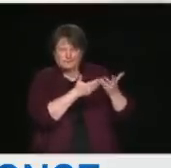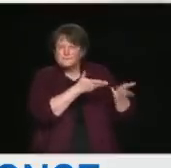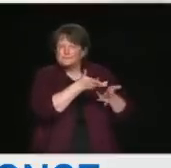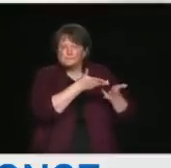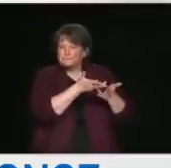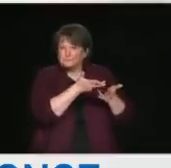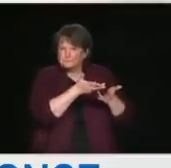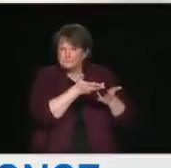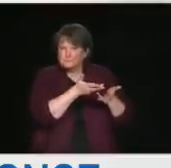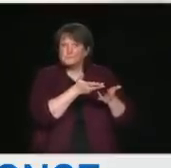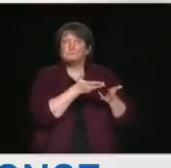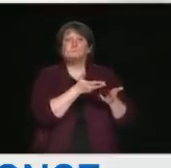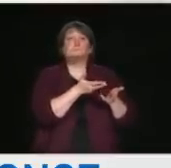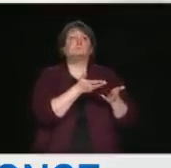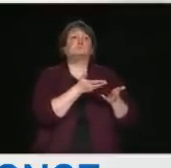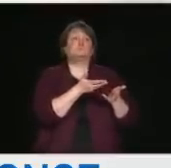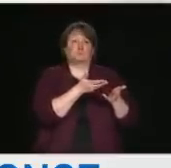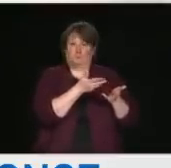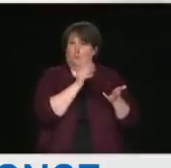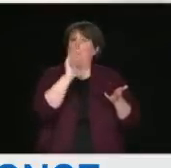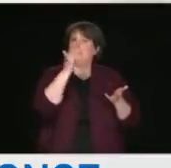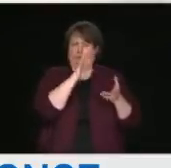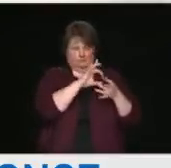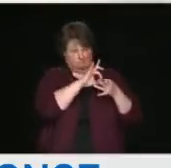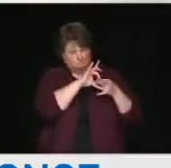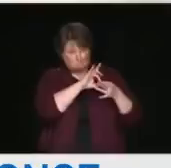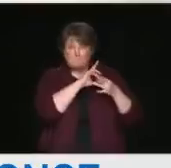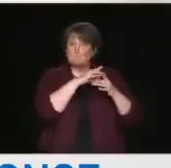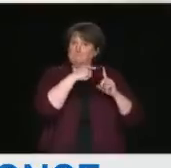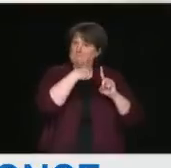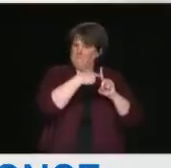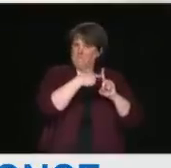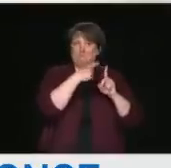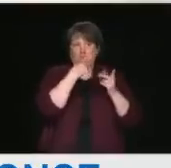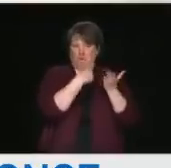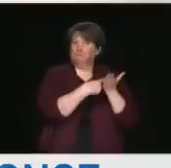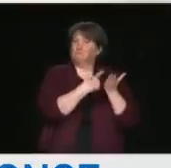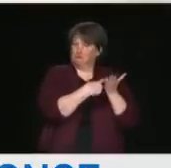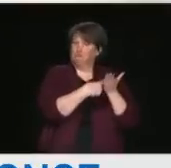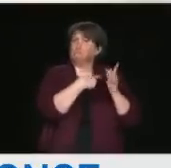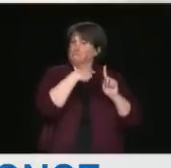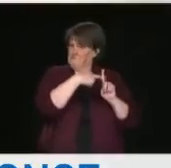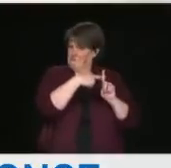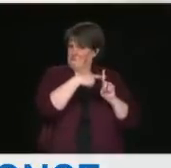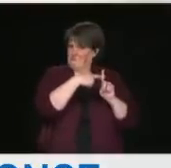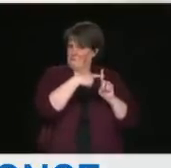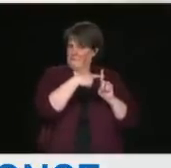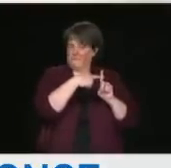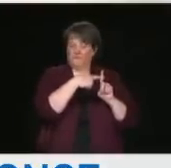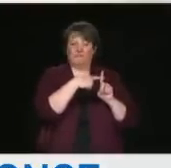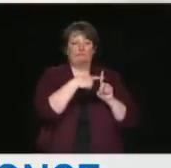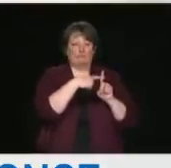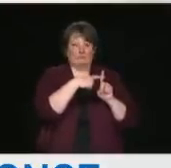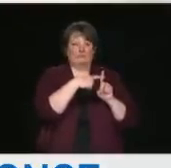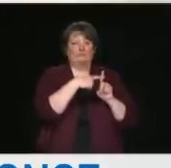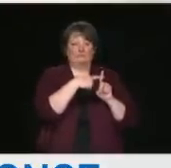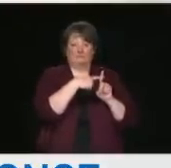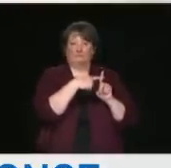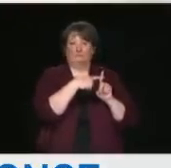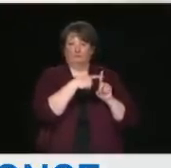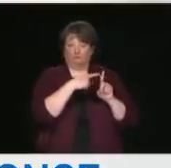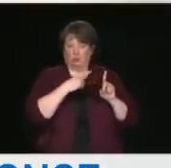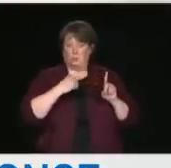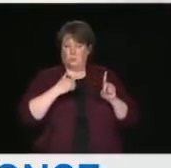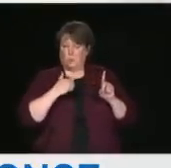And these were positive conversations, and we do hope that